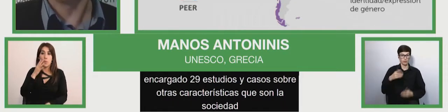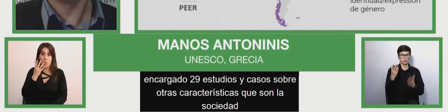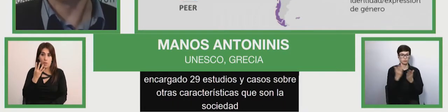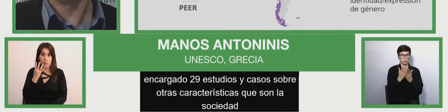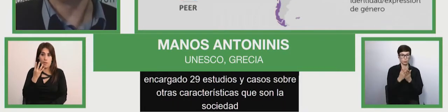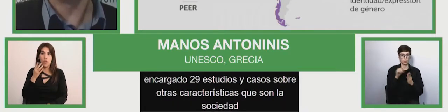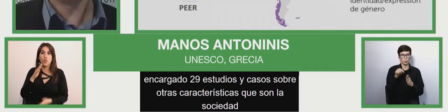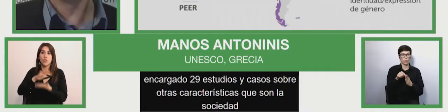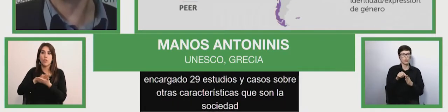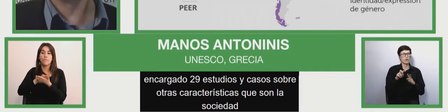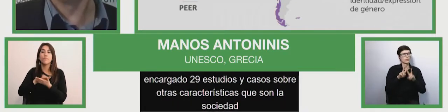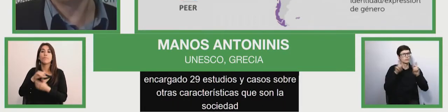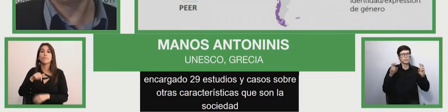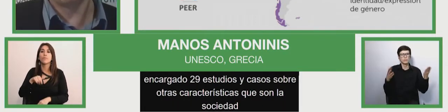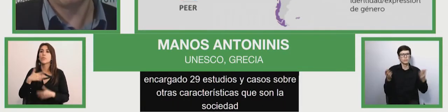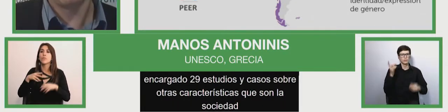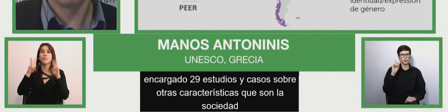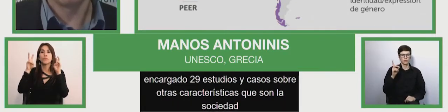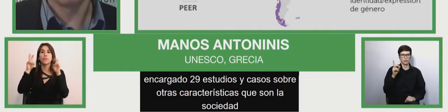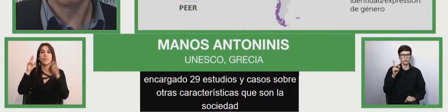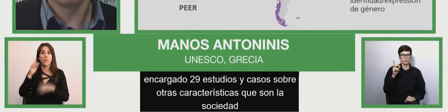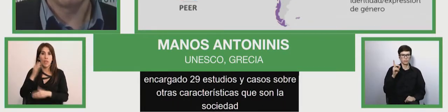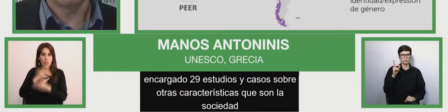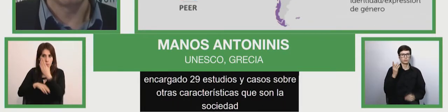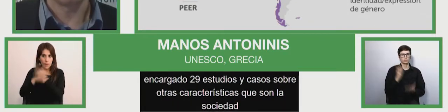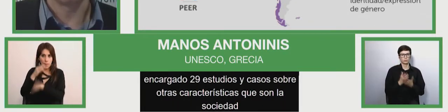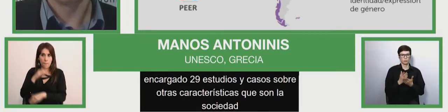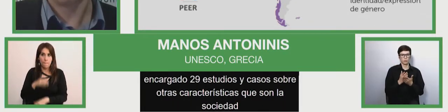disabilities, Cuba, Jamaica,